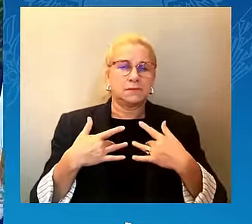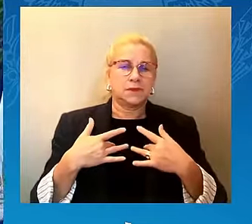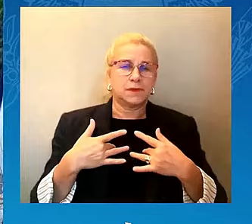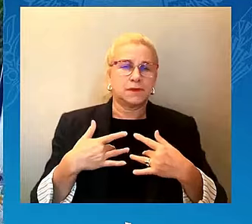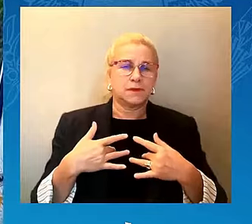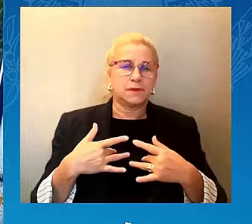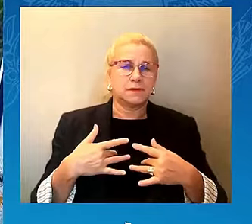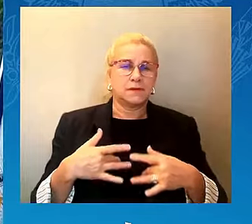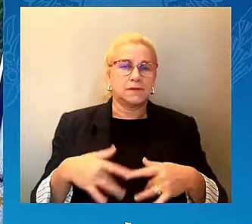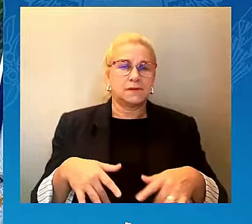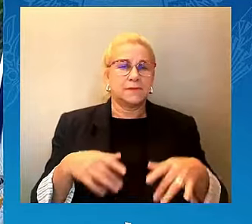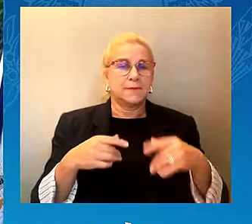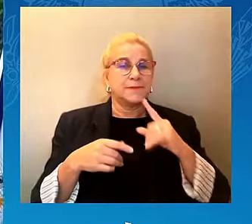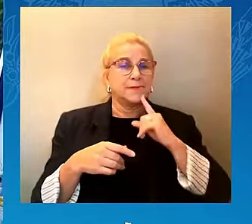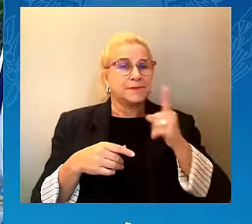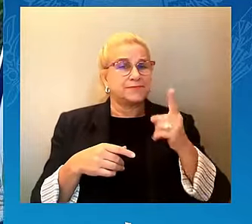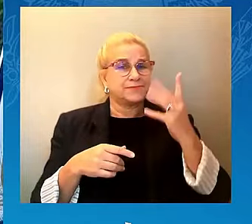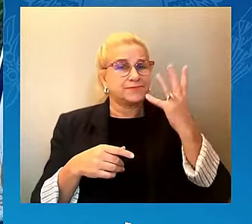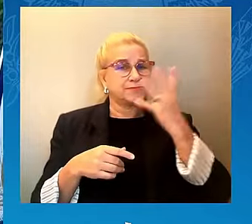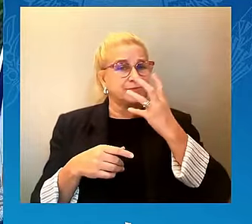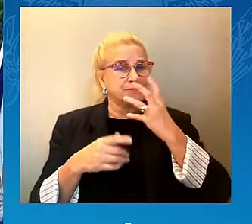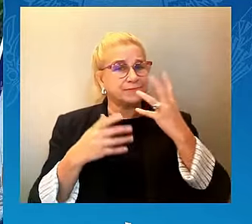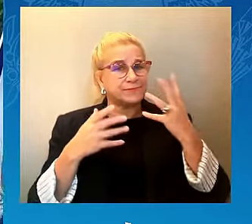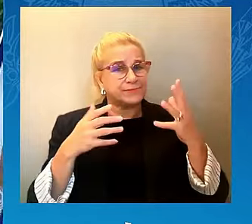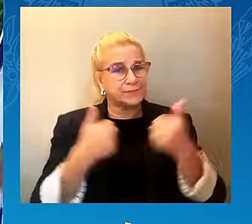the world, myself included.